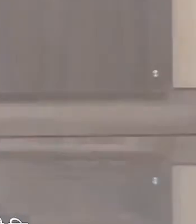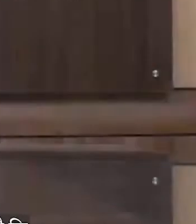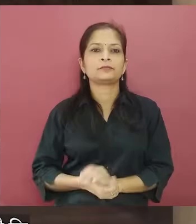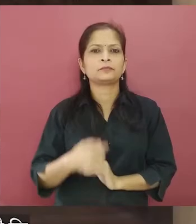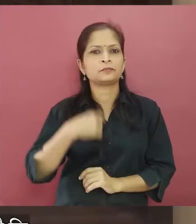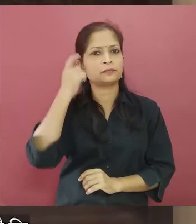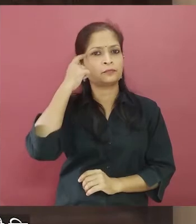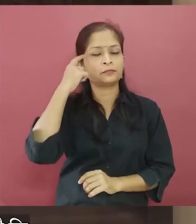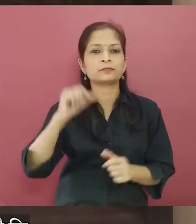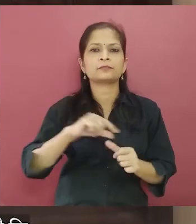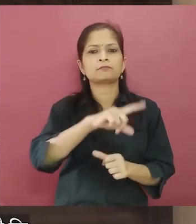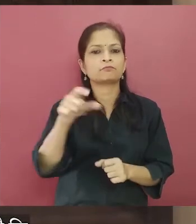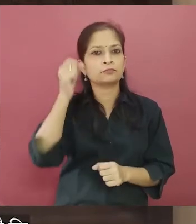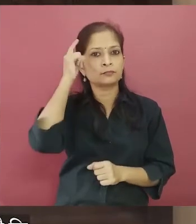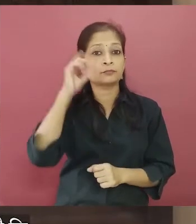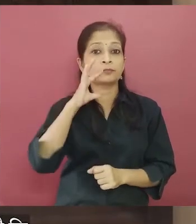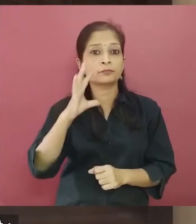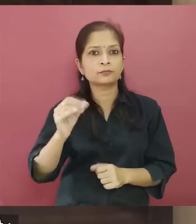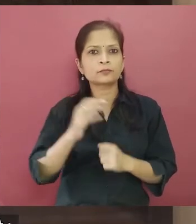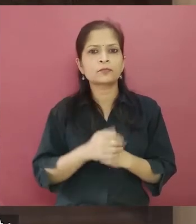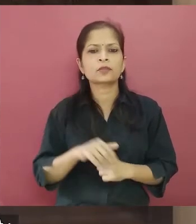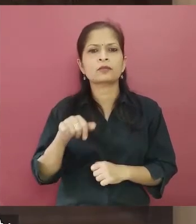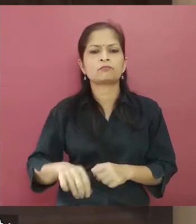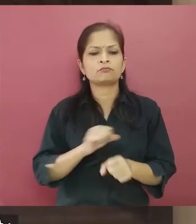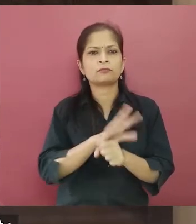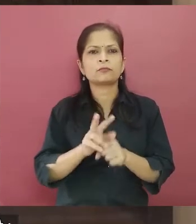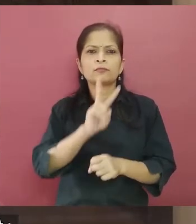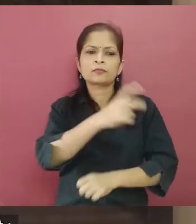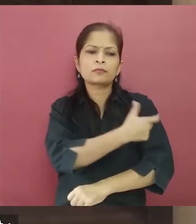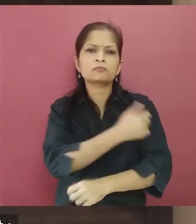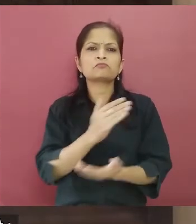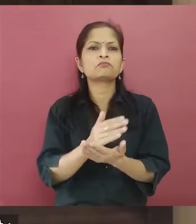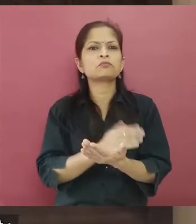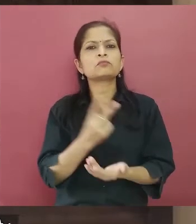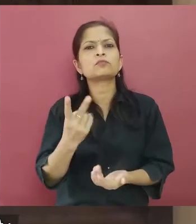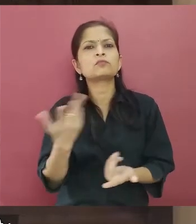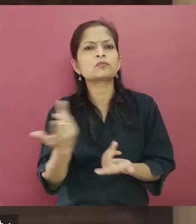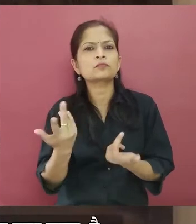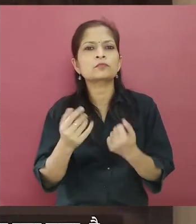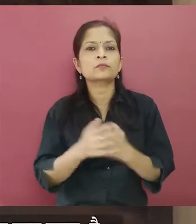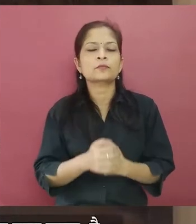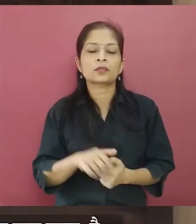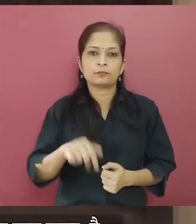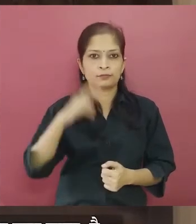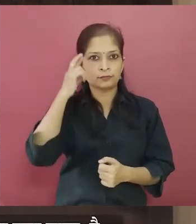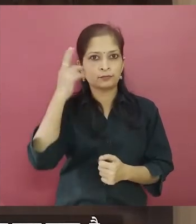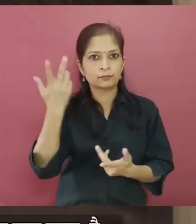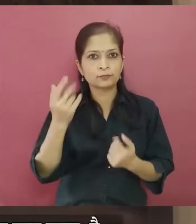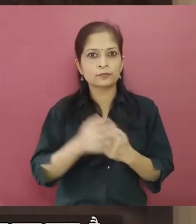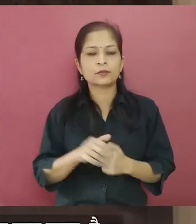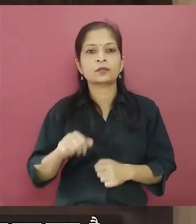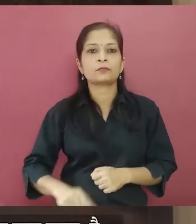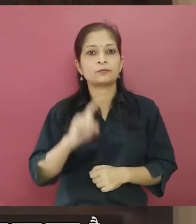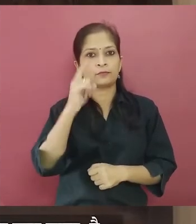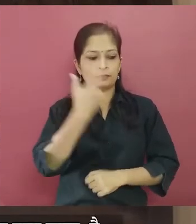So I think it's very important for everyone to understand why this vaccine has two doses and that's because when we